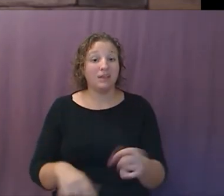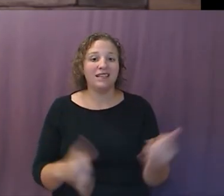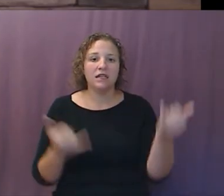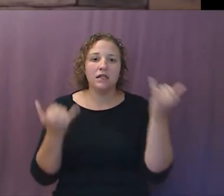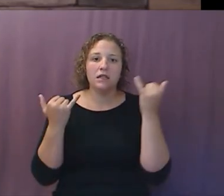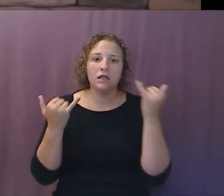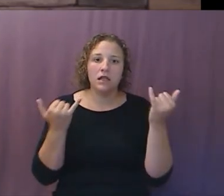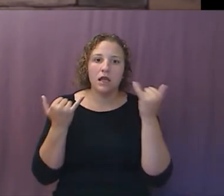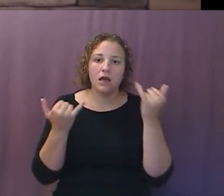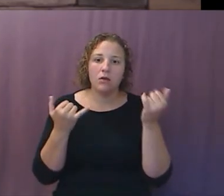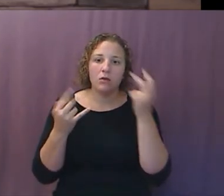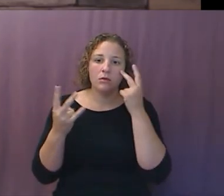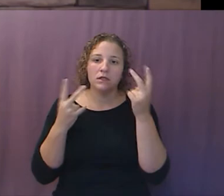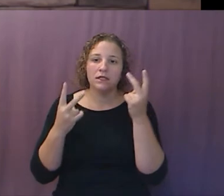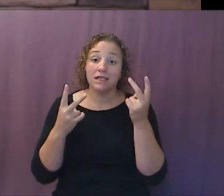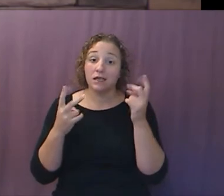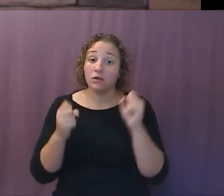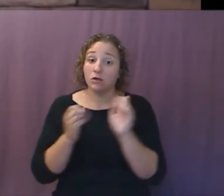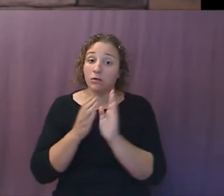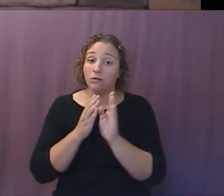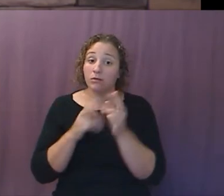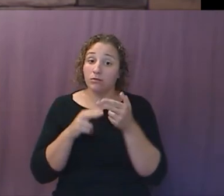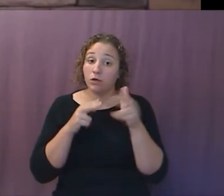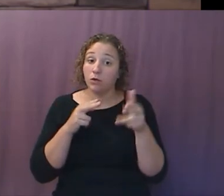is perhaps just around the corner.